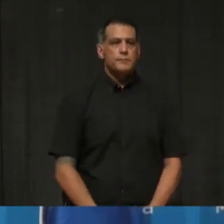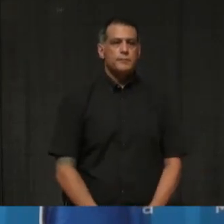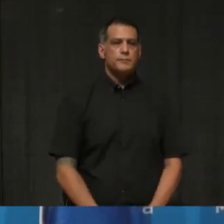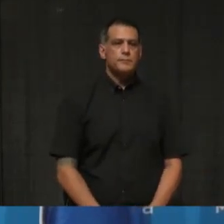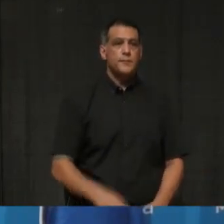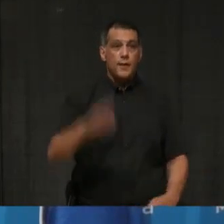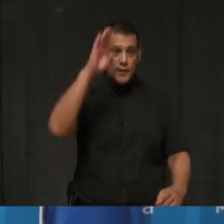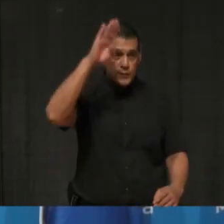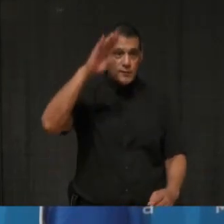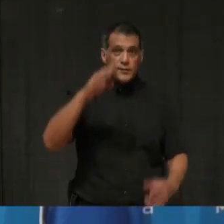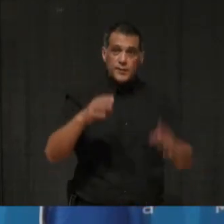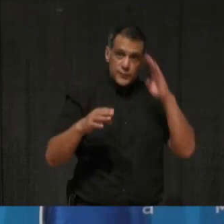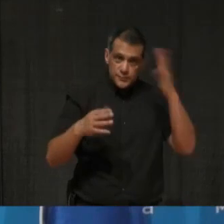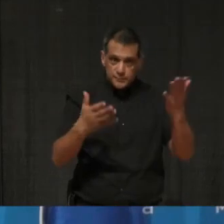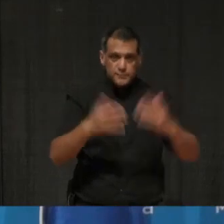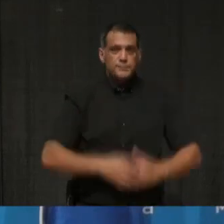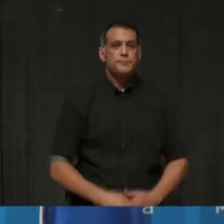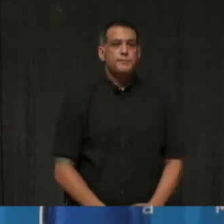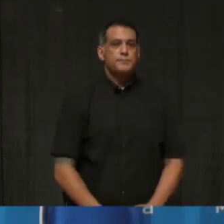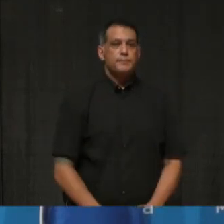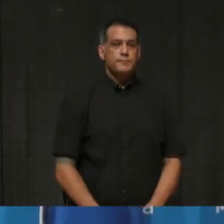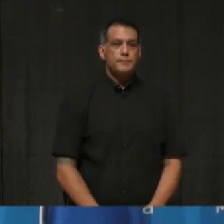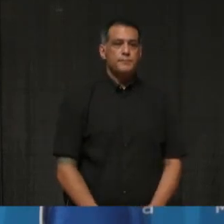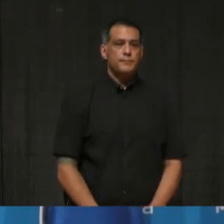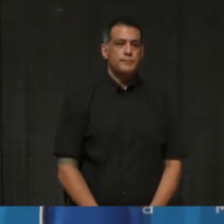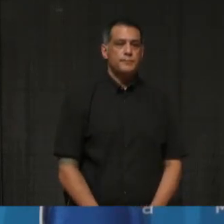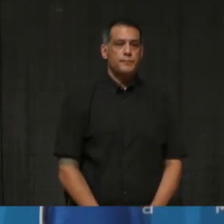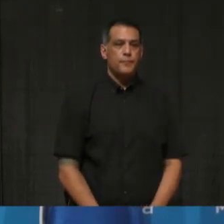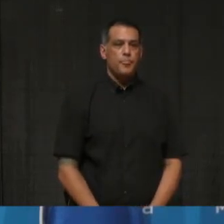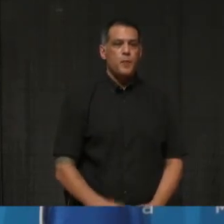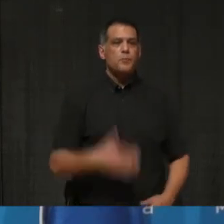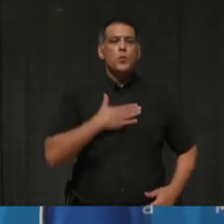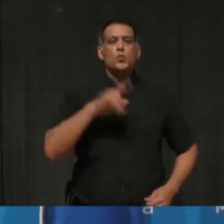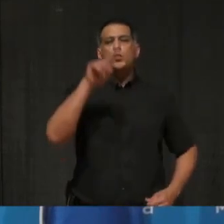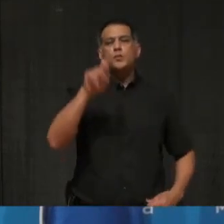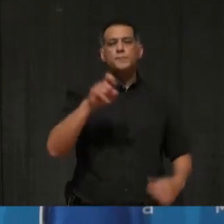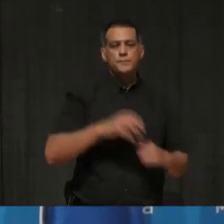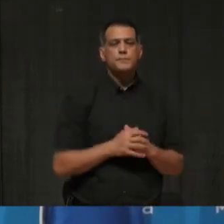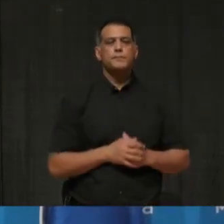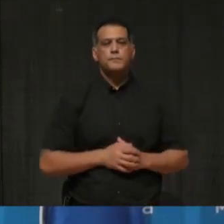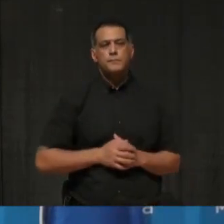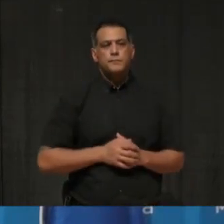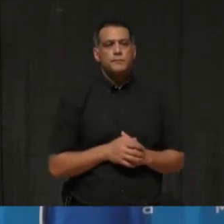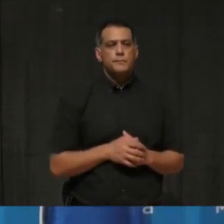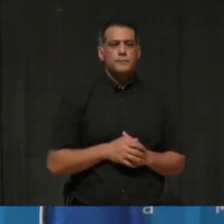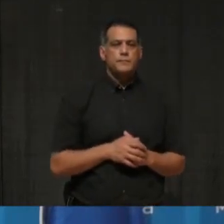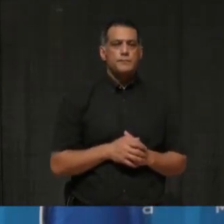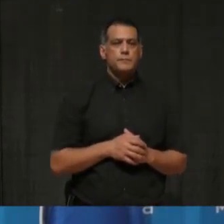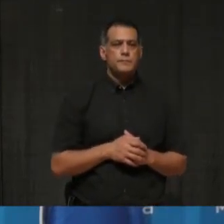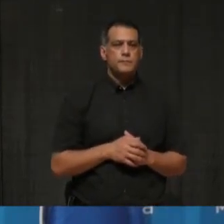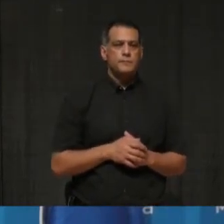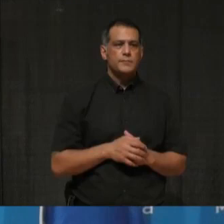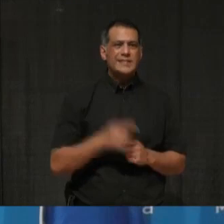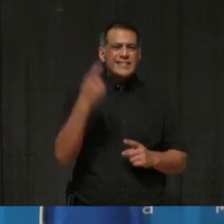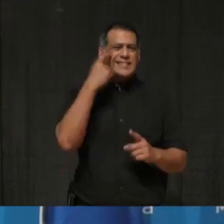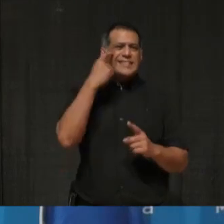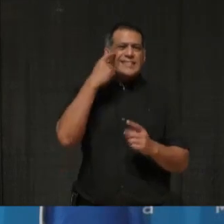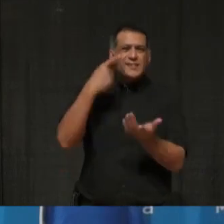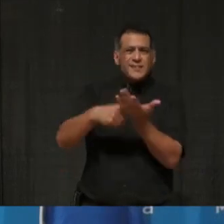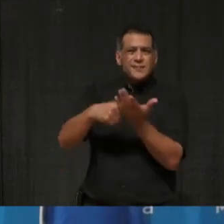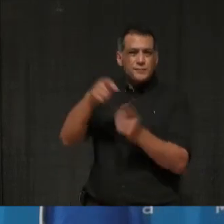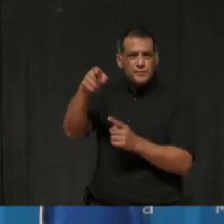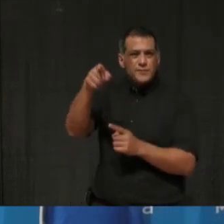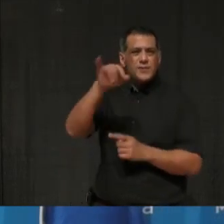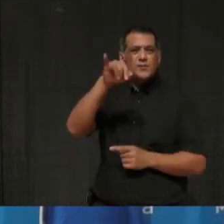Crombie. Hi, Ashley. So, um, actually, uh, my question is going to follow up a bit on, uh, Vioza's, uh, question, because I know that I guess